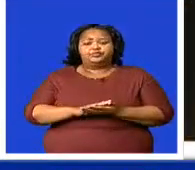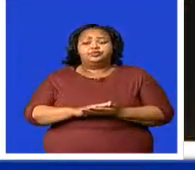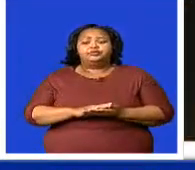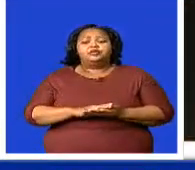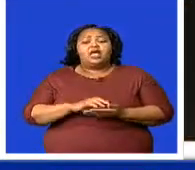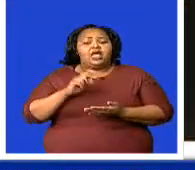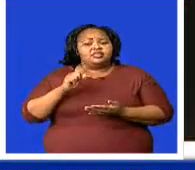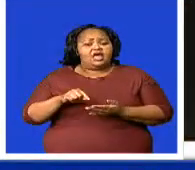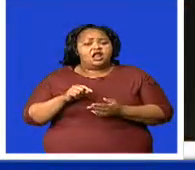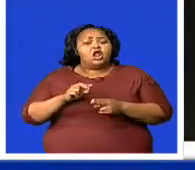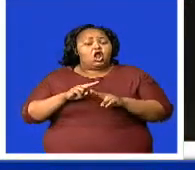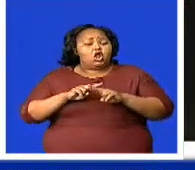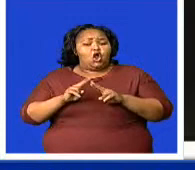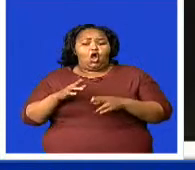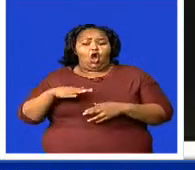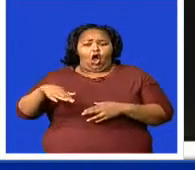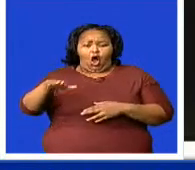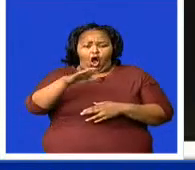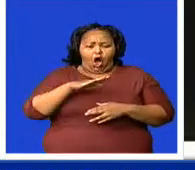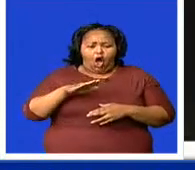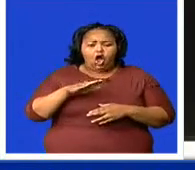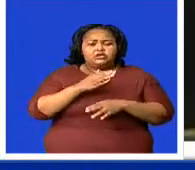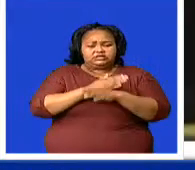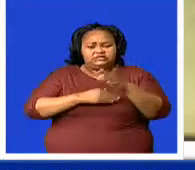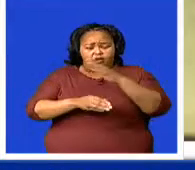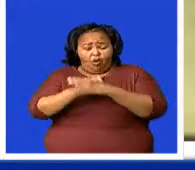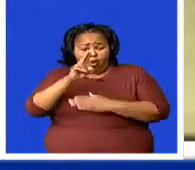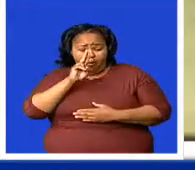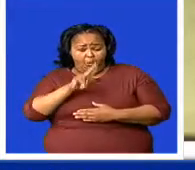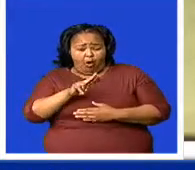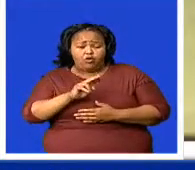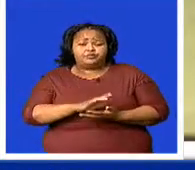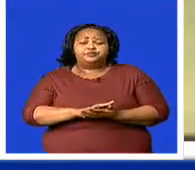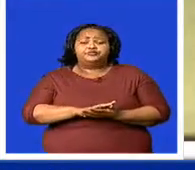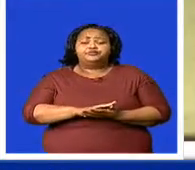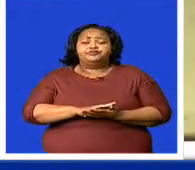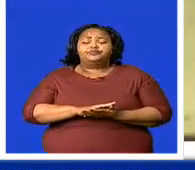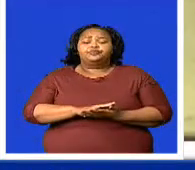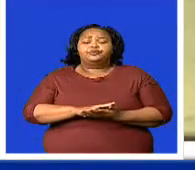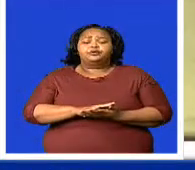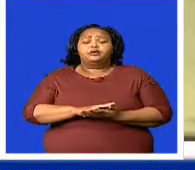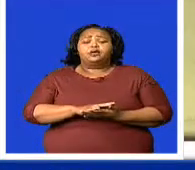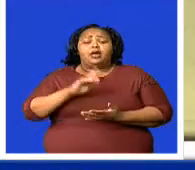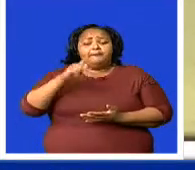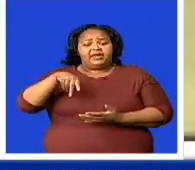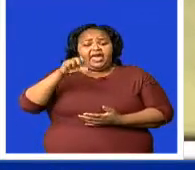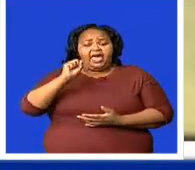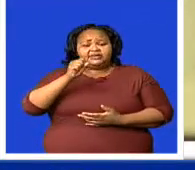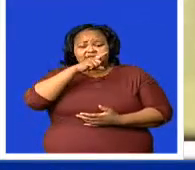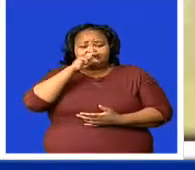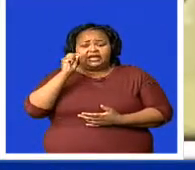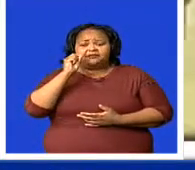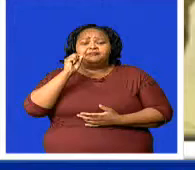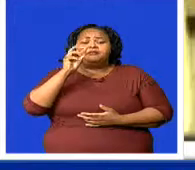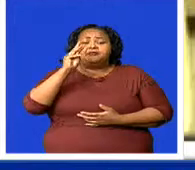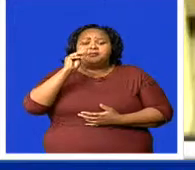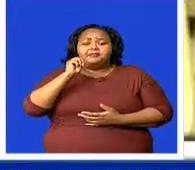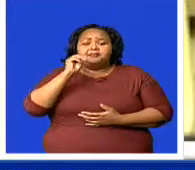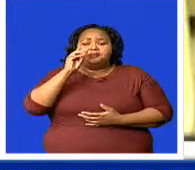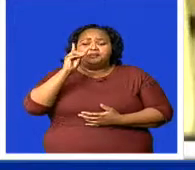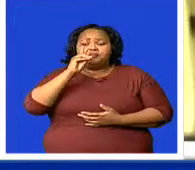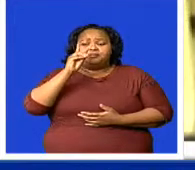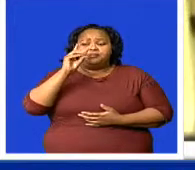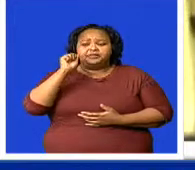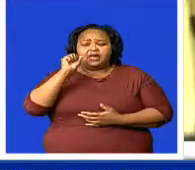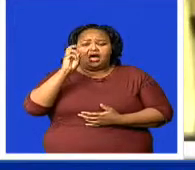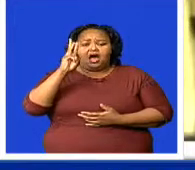disabilities are visible. Speaking on behalf of the Deputy Prime Minister, the Principal Secretary Makosini Mdawe says people